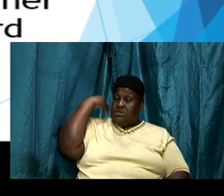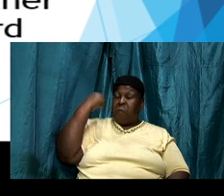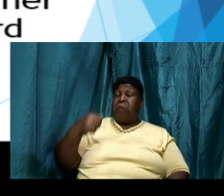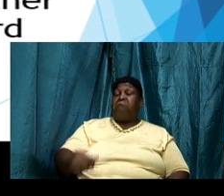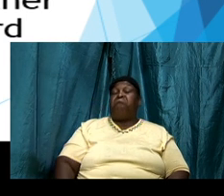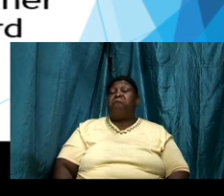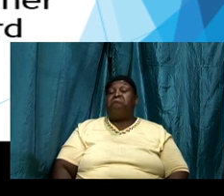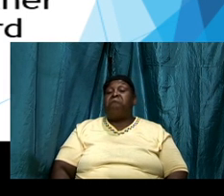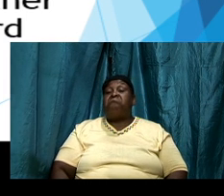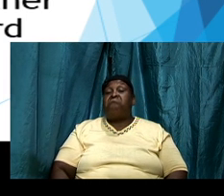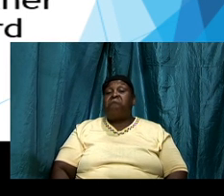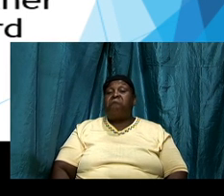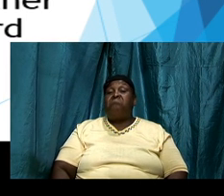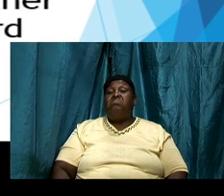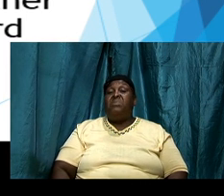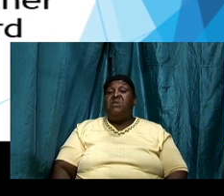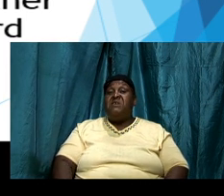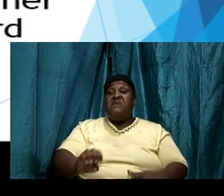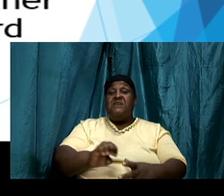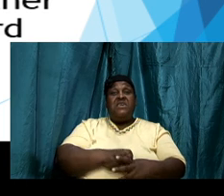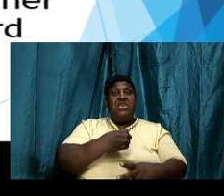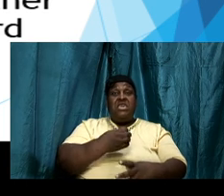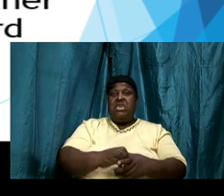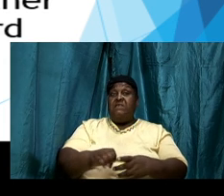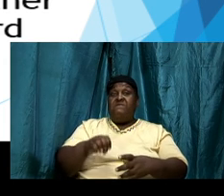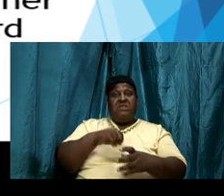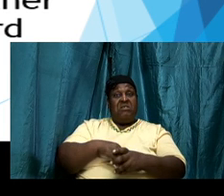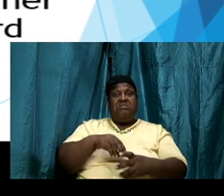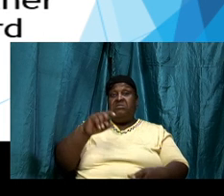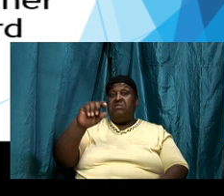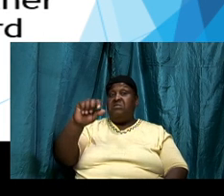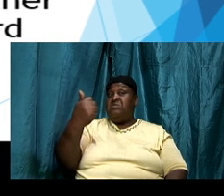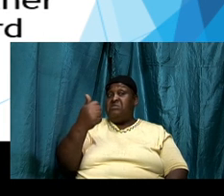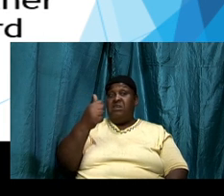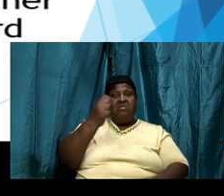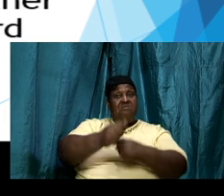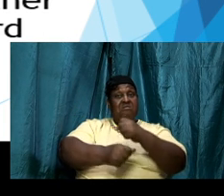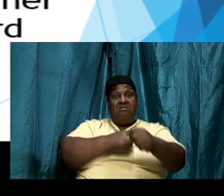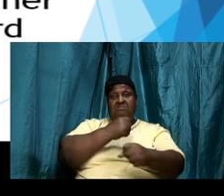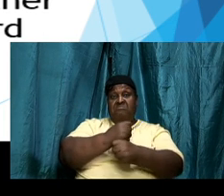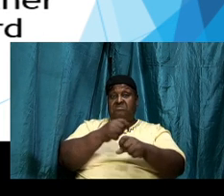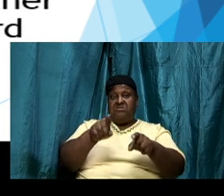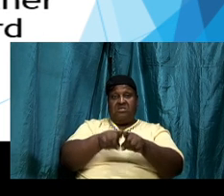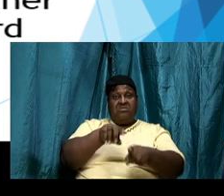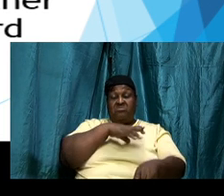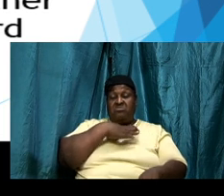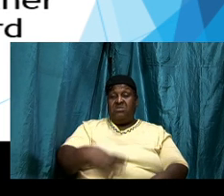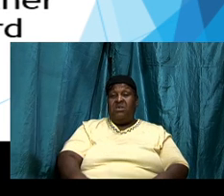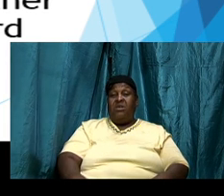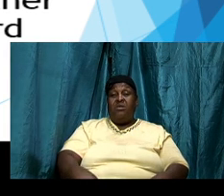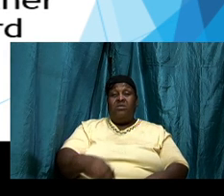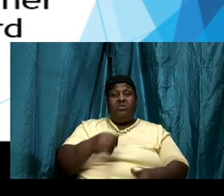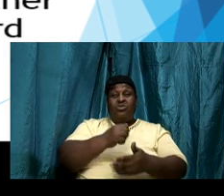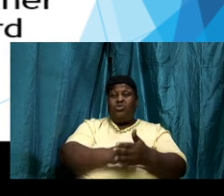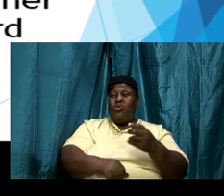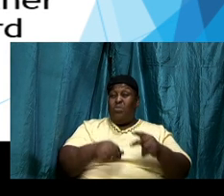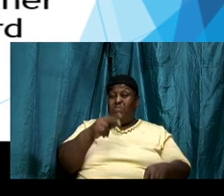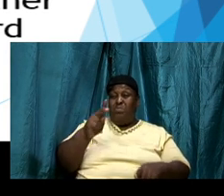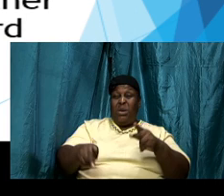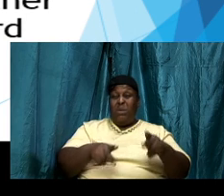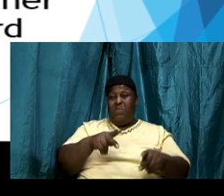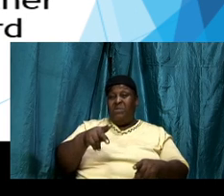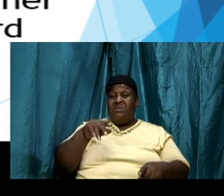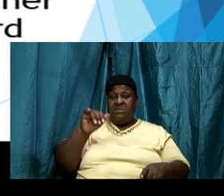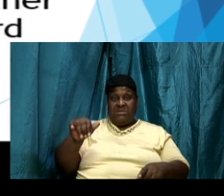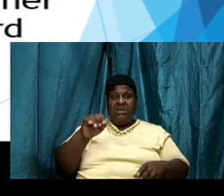still be in bondage from things of the past even though at the time when you got salvation you got the genuine